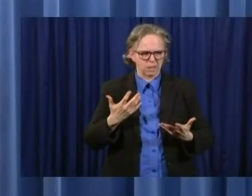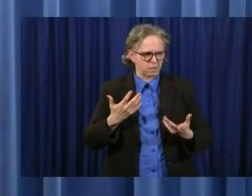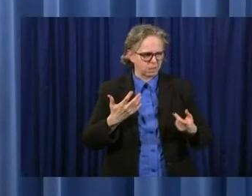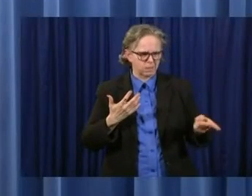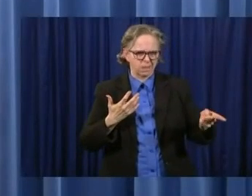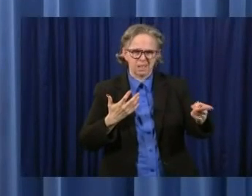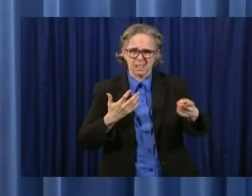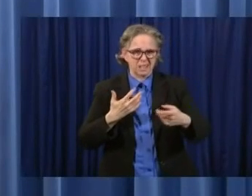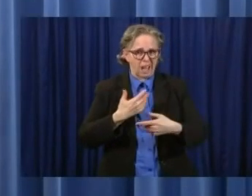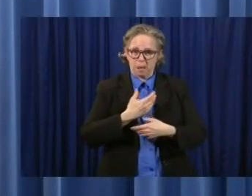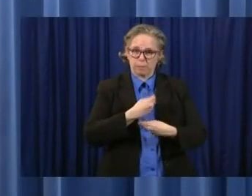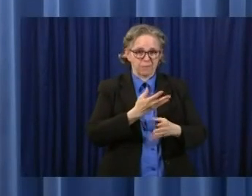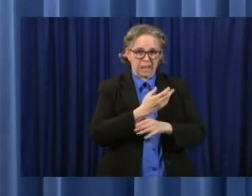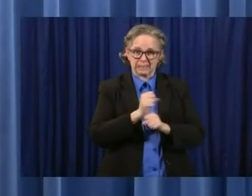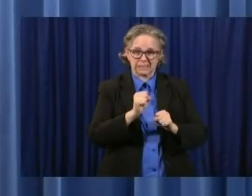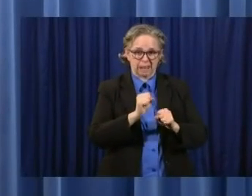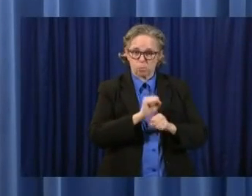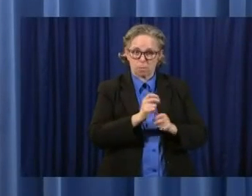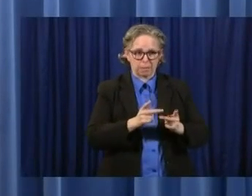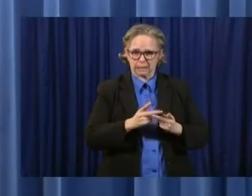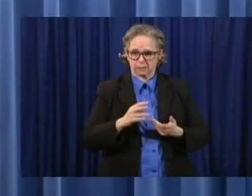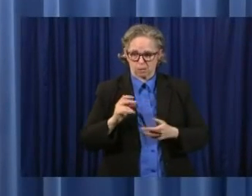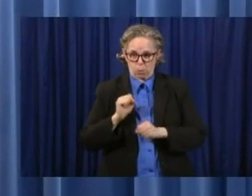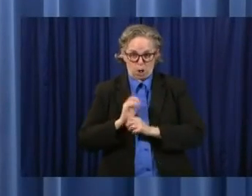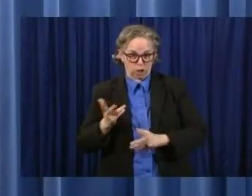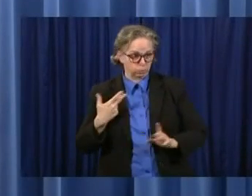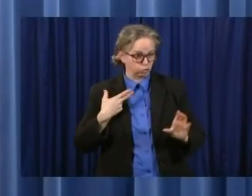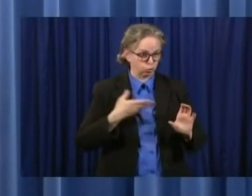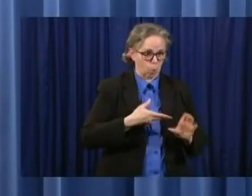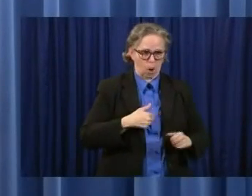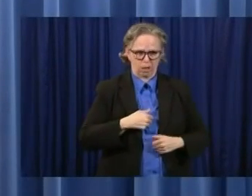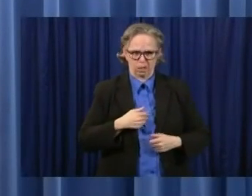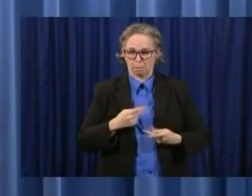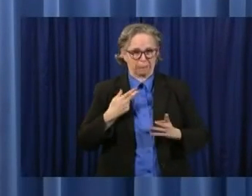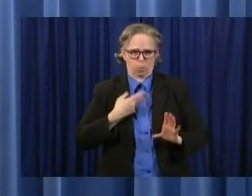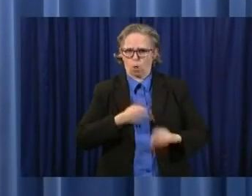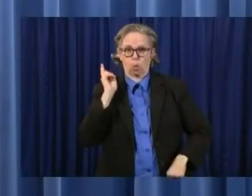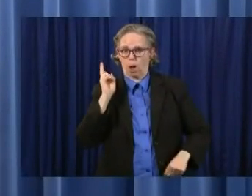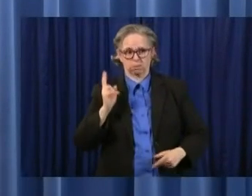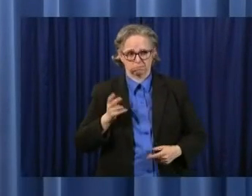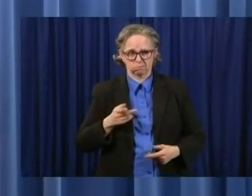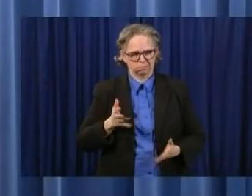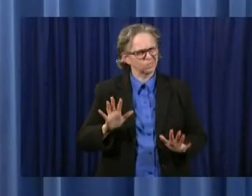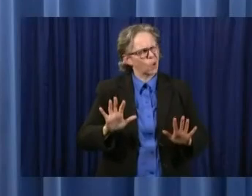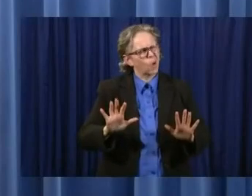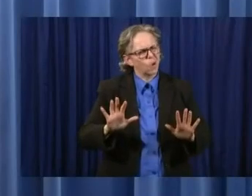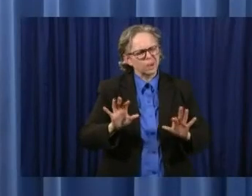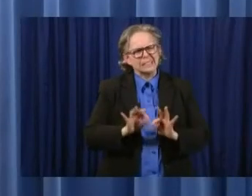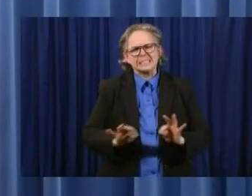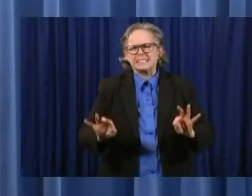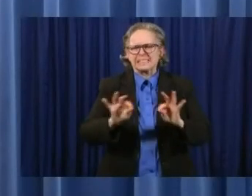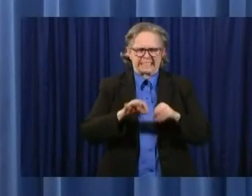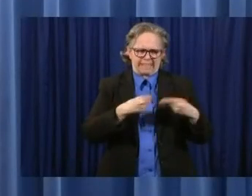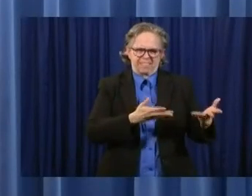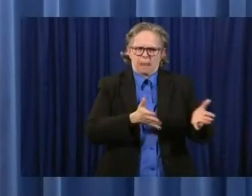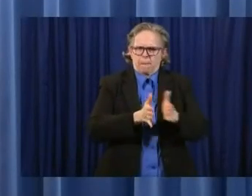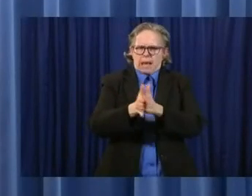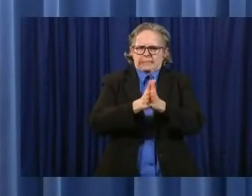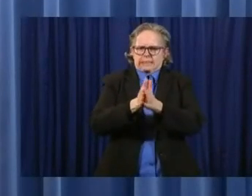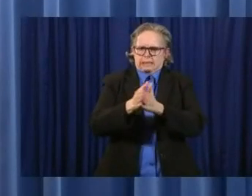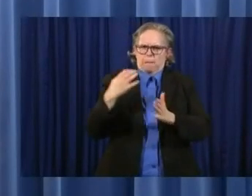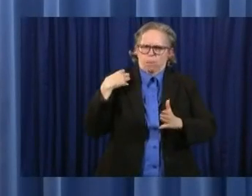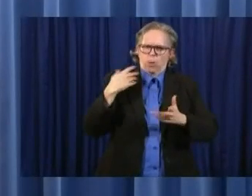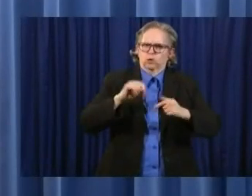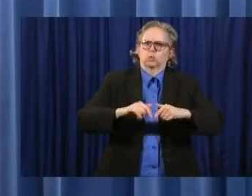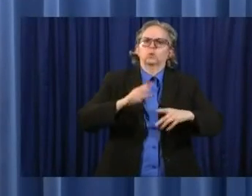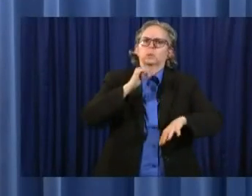going to be able to get anybody to stay at work. So there's a real incentive, I think, for, uh, companies not only to do the right thing, and most of them do the right thing because